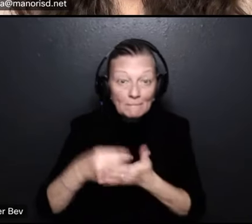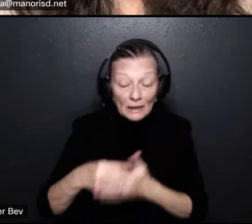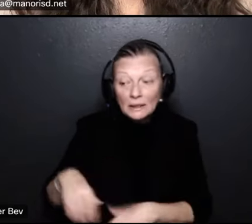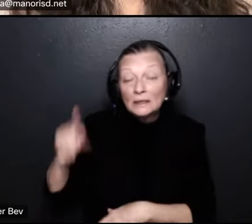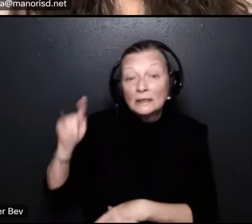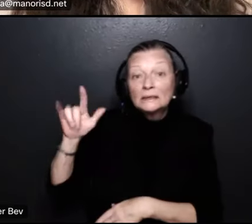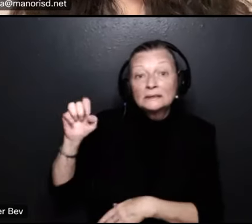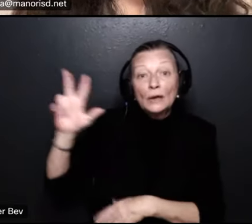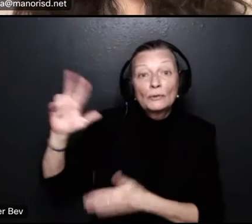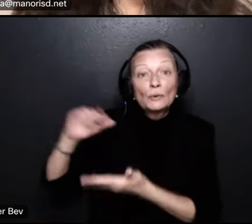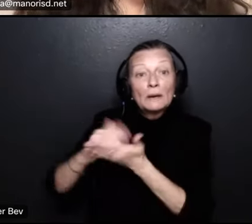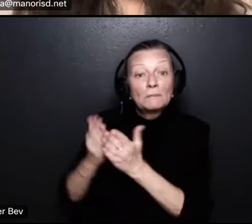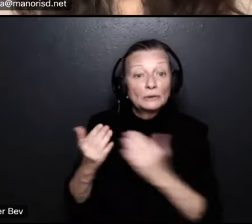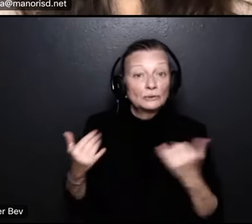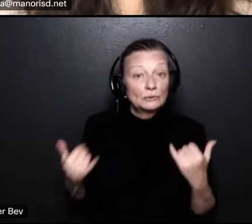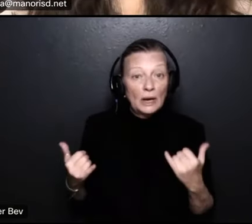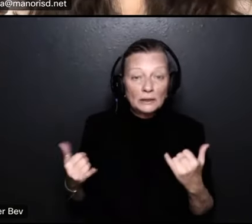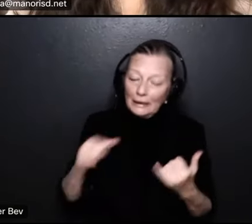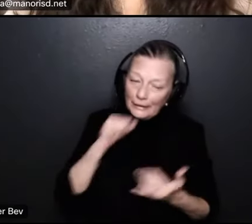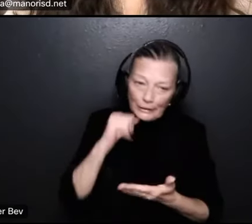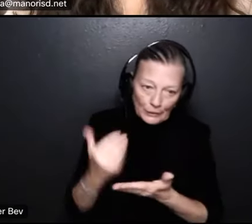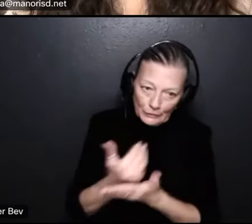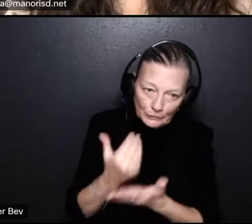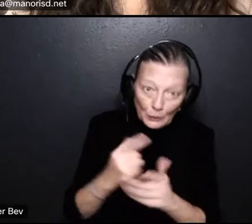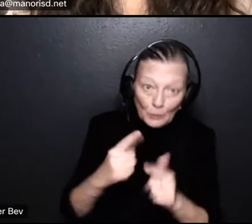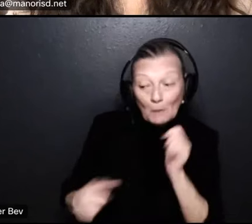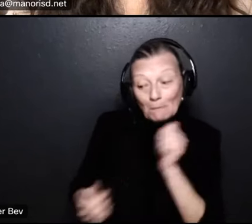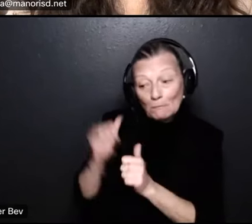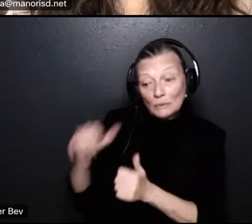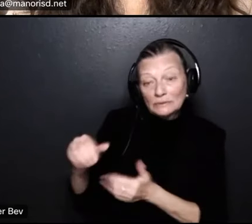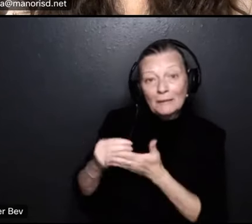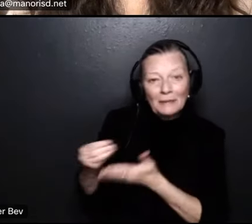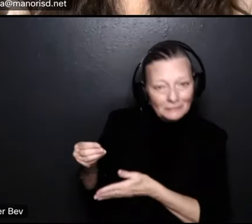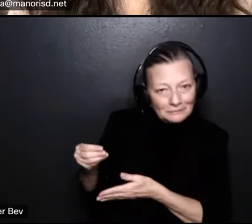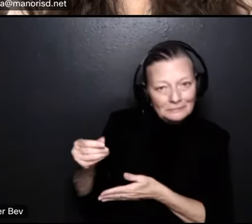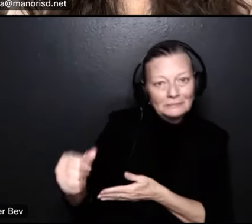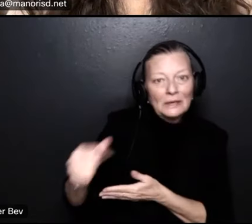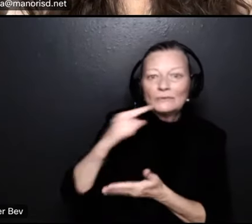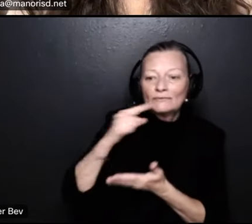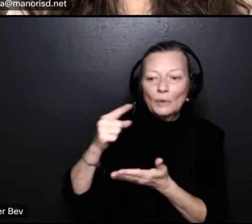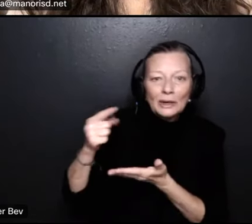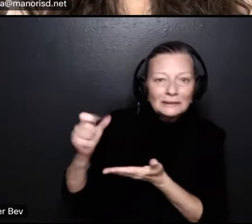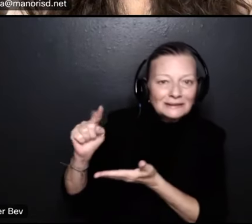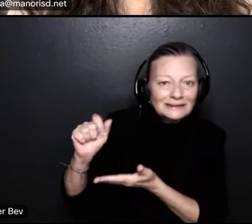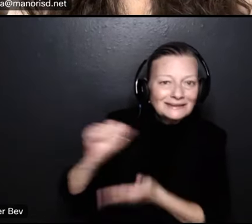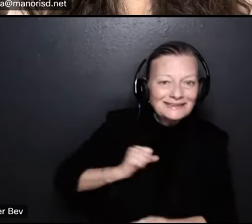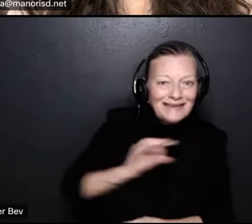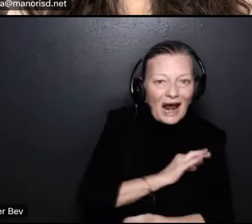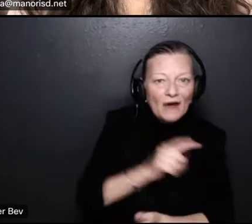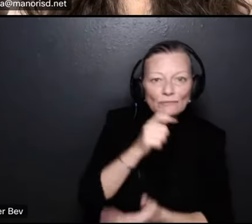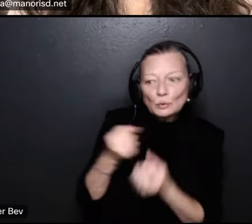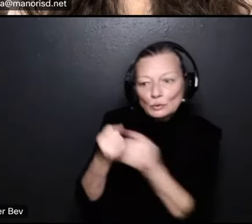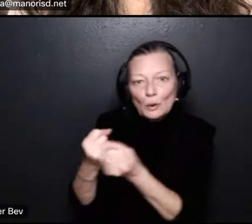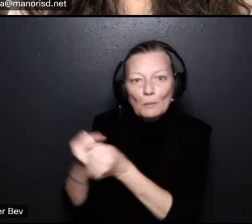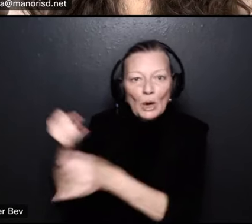now and this isn't a new thing the majority of that money goes to paying for payroll for staff members that are supporting campuses and